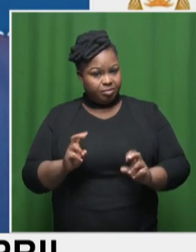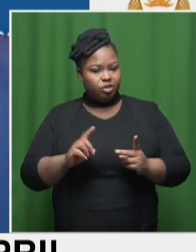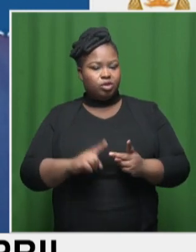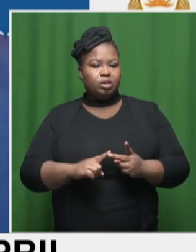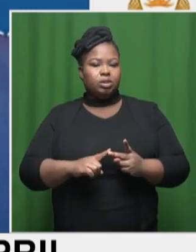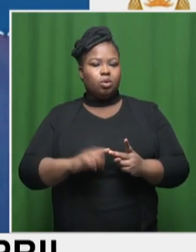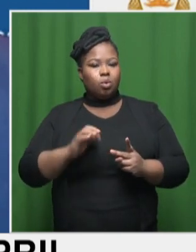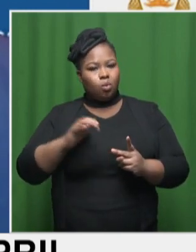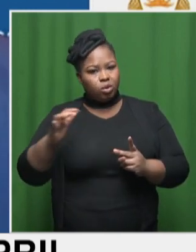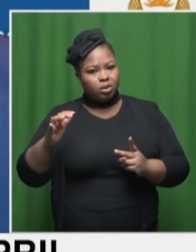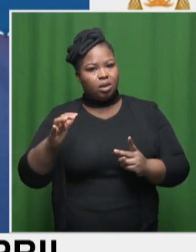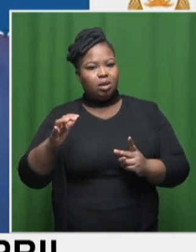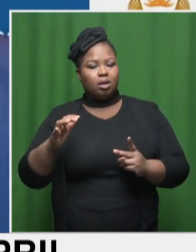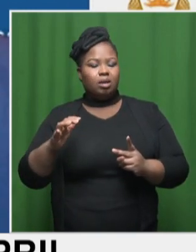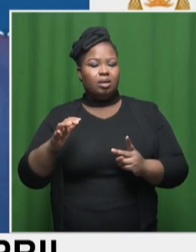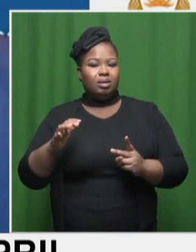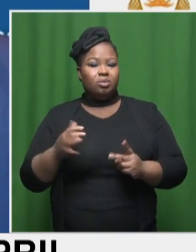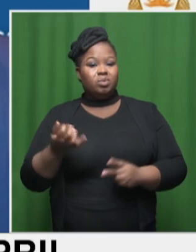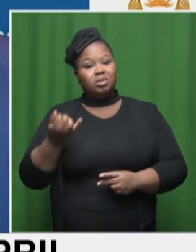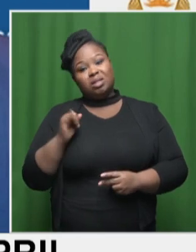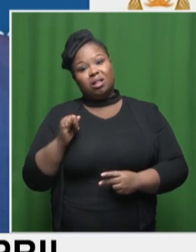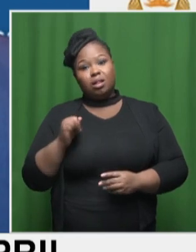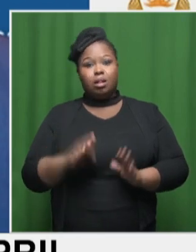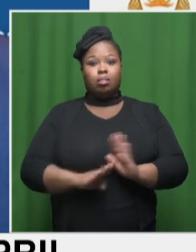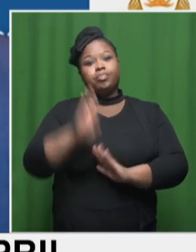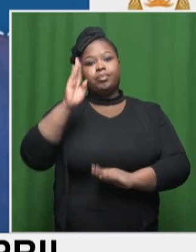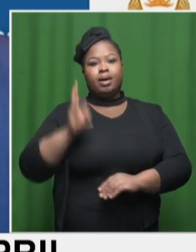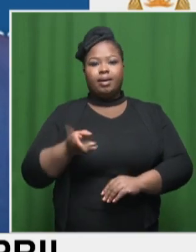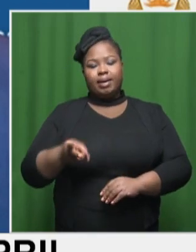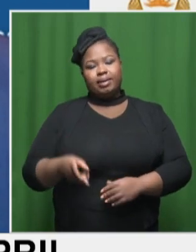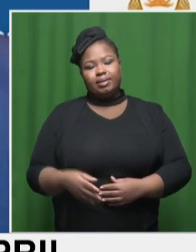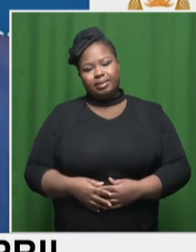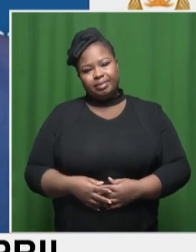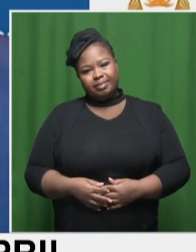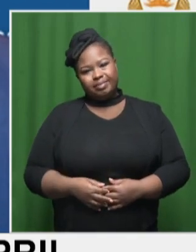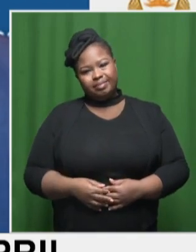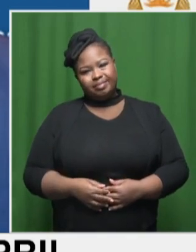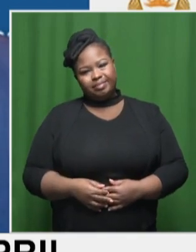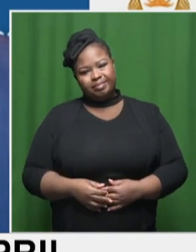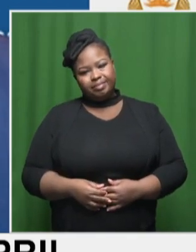throw a spanner in the works once again from going down?